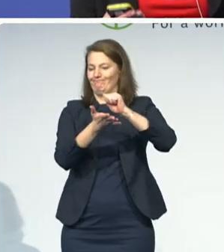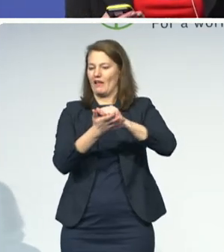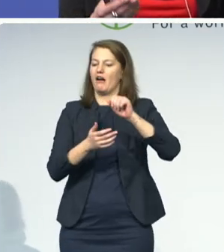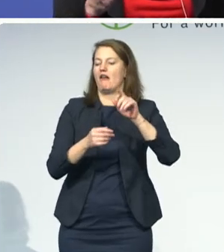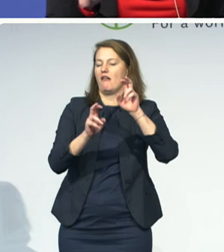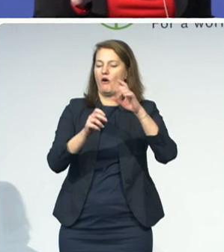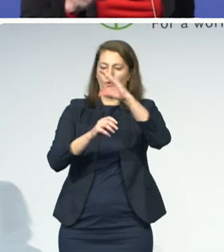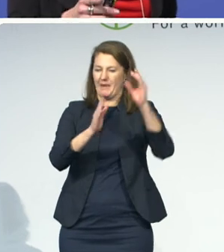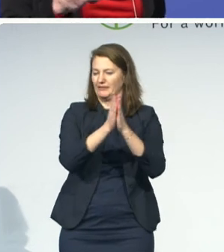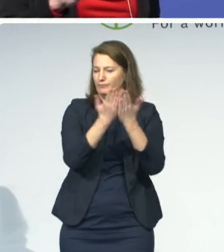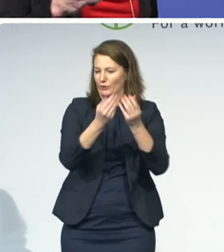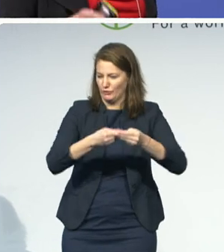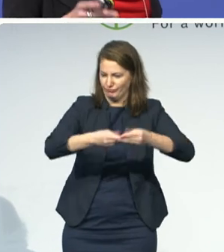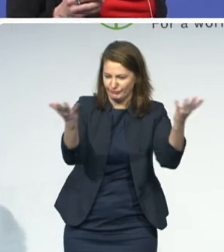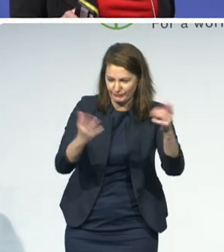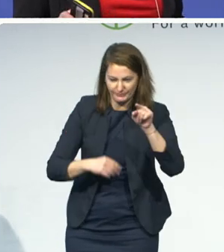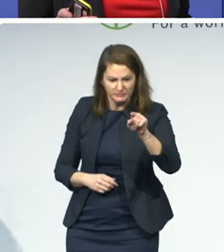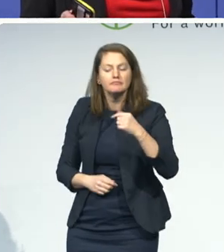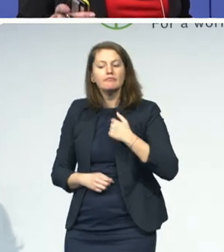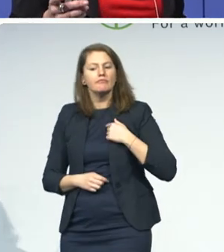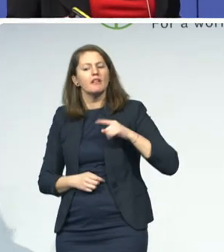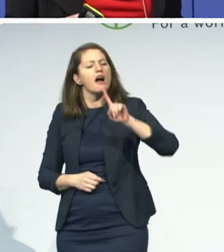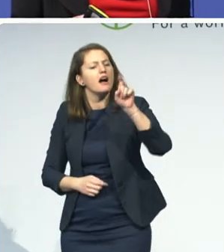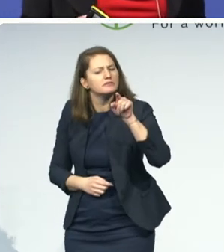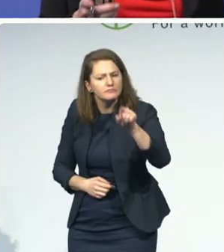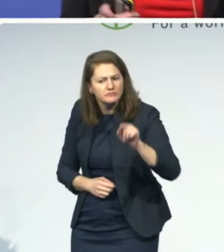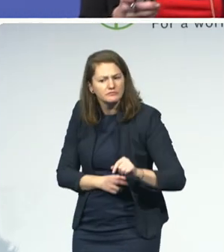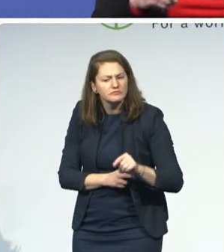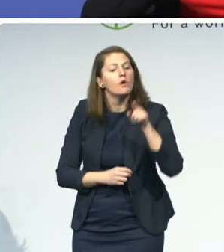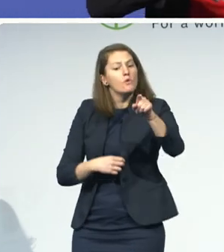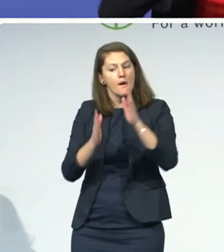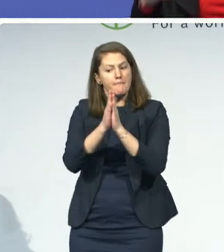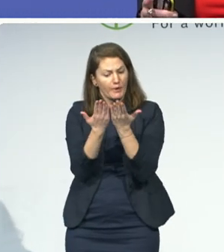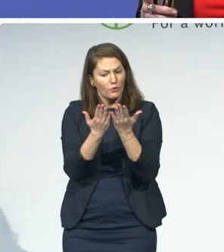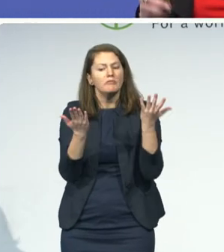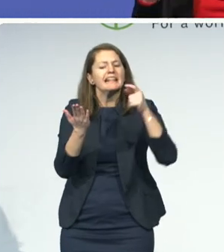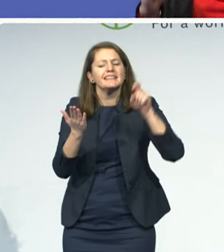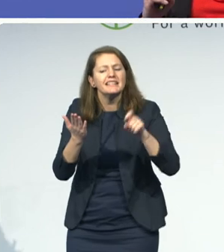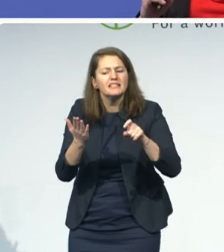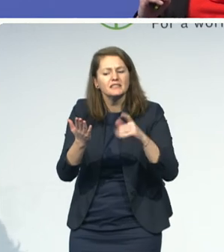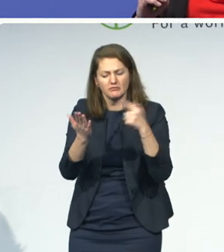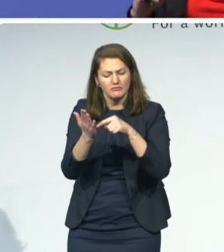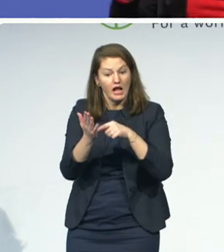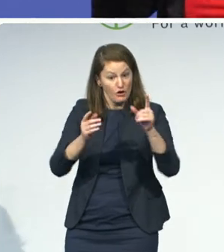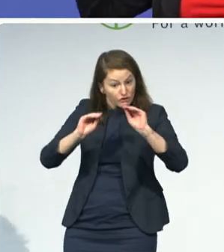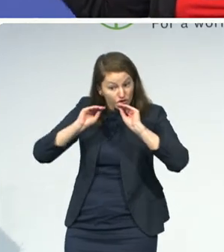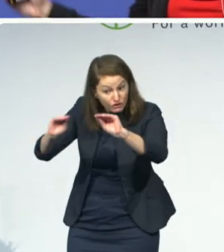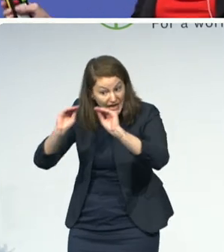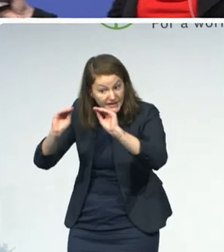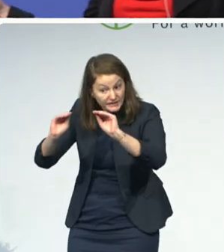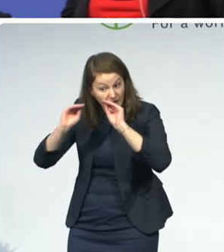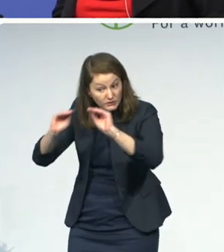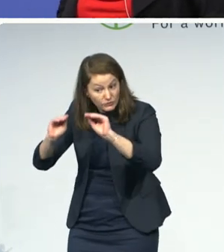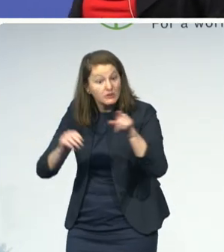what are the books your students need for class? And make sure that they have them on day one, not